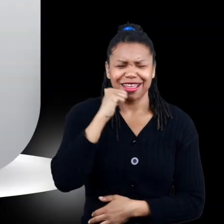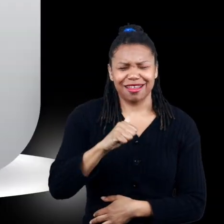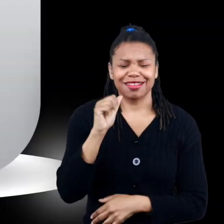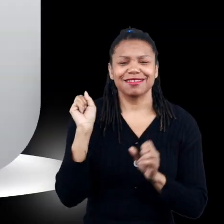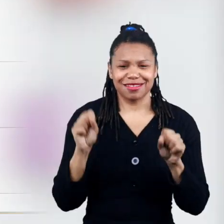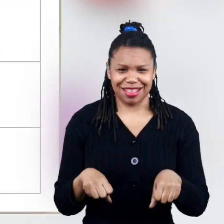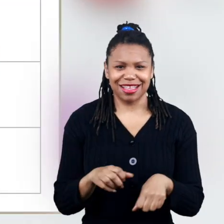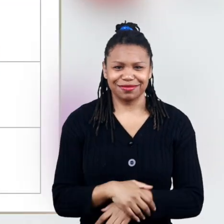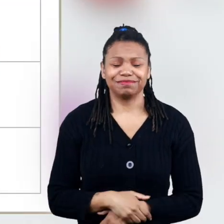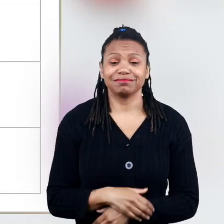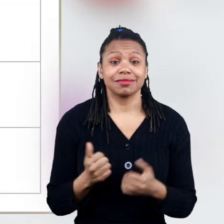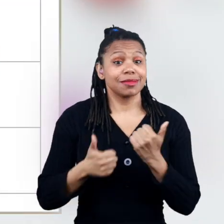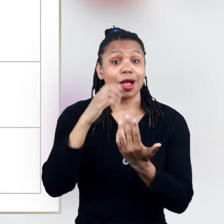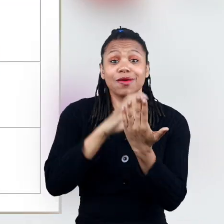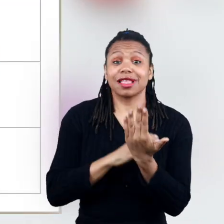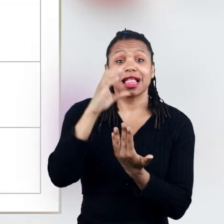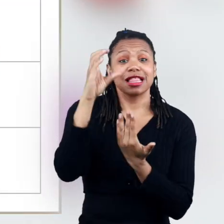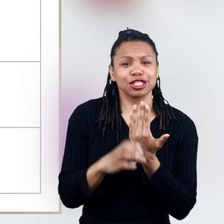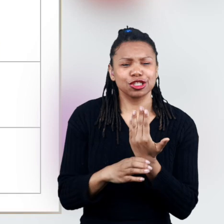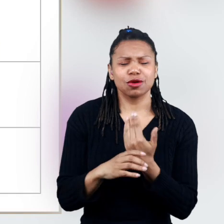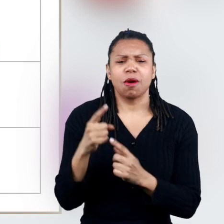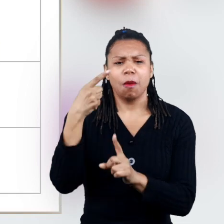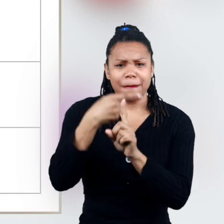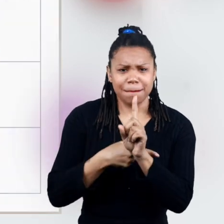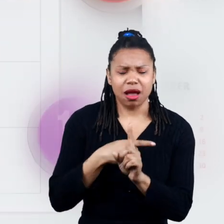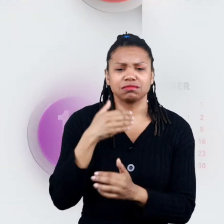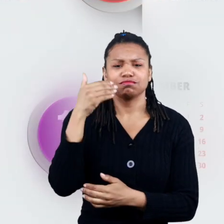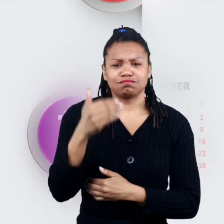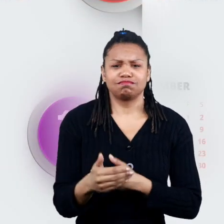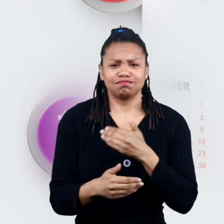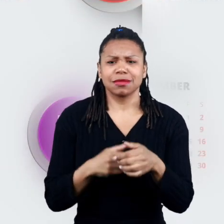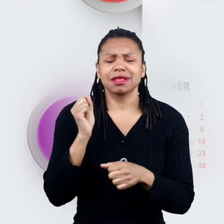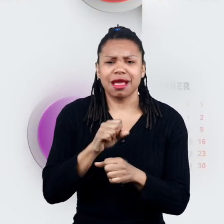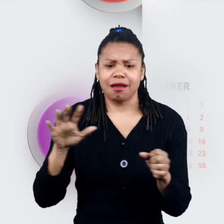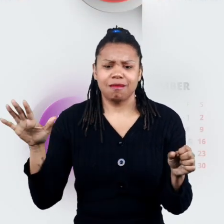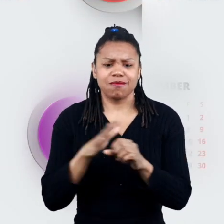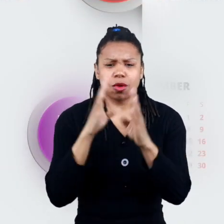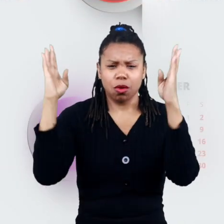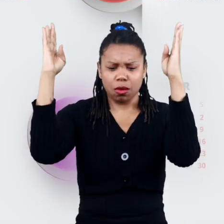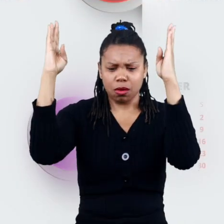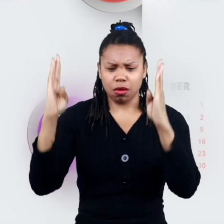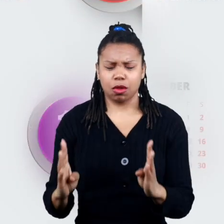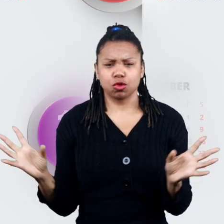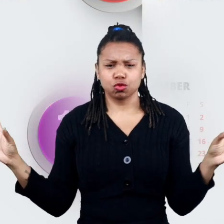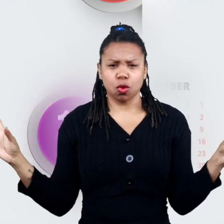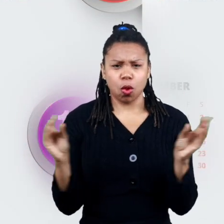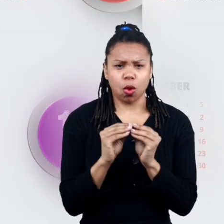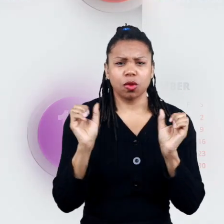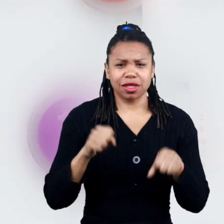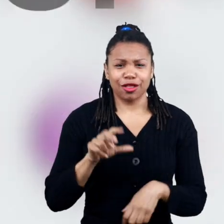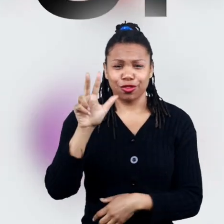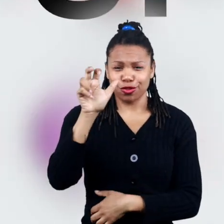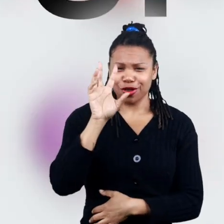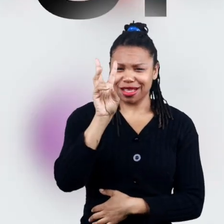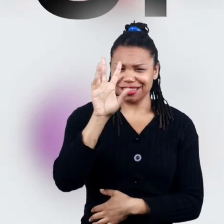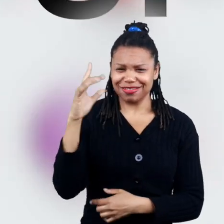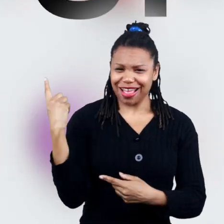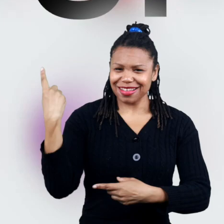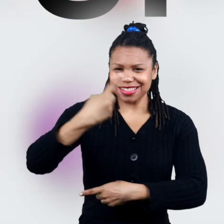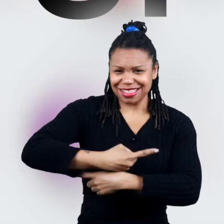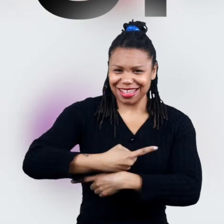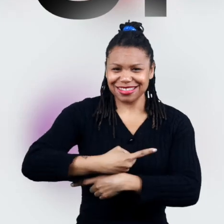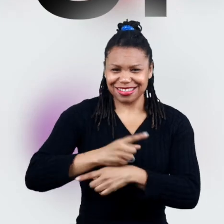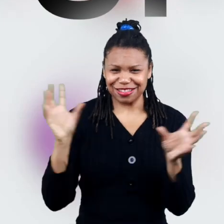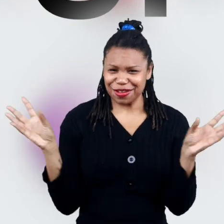calendars most calendars show one month at a time but there are some that show the entire year which is usually